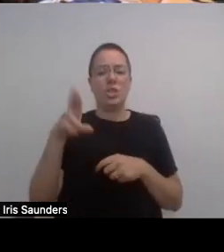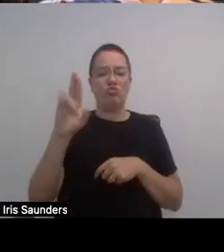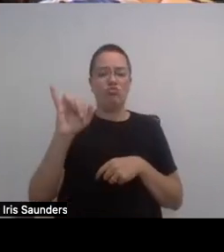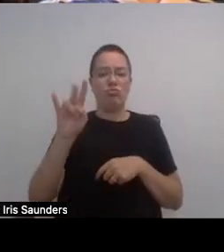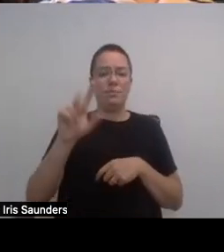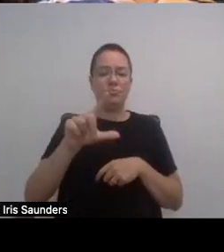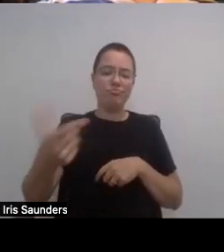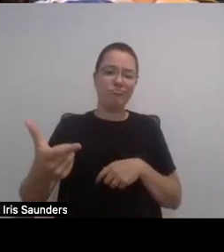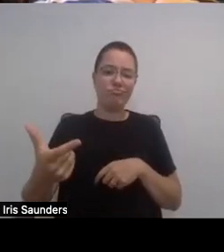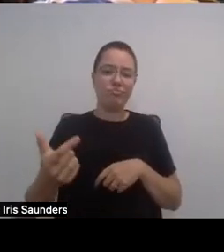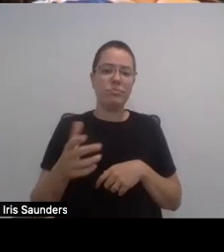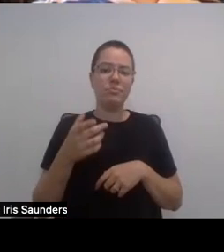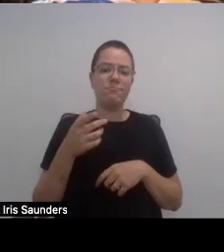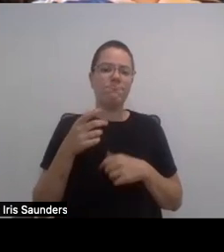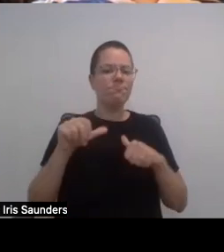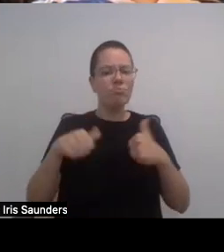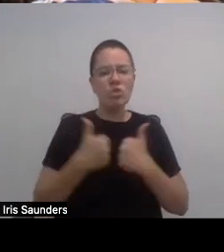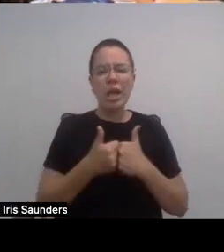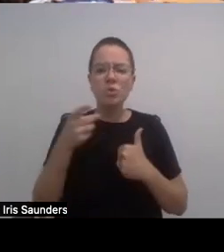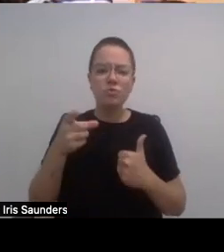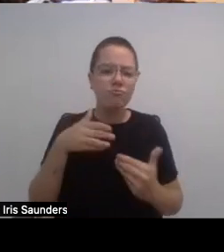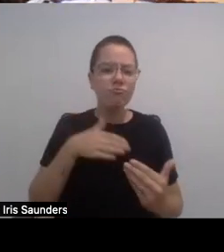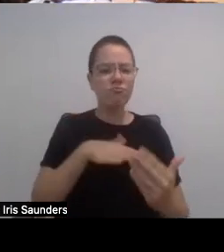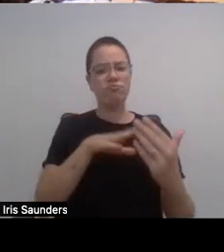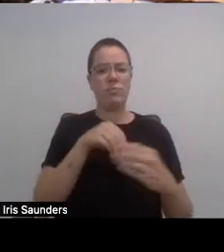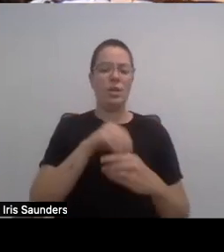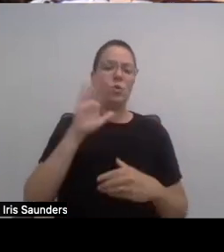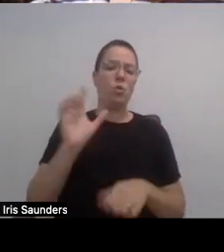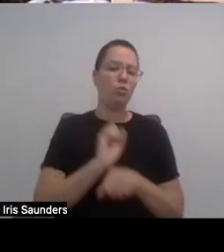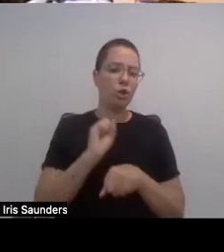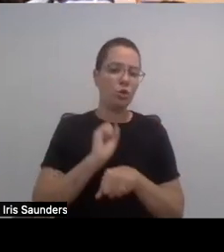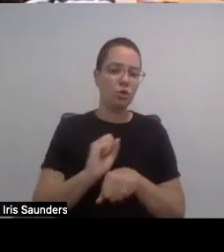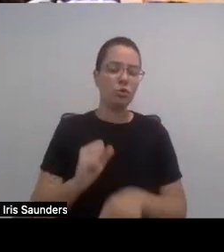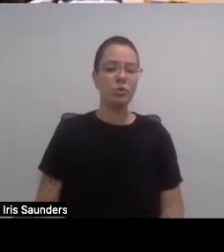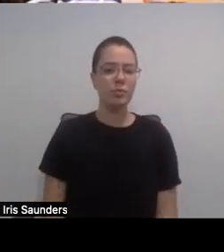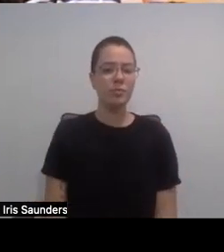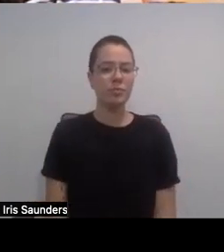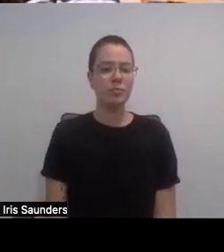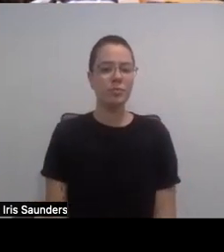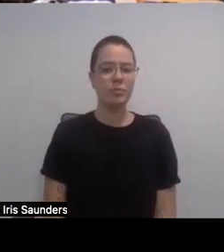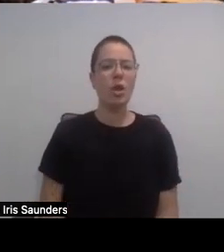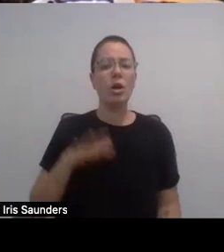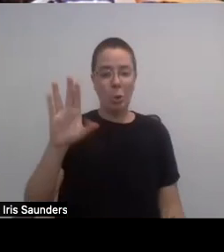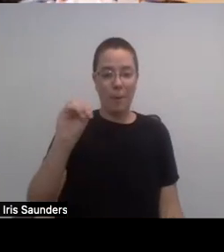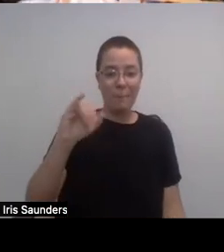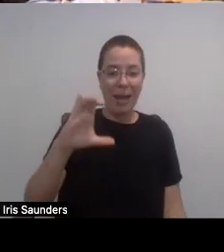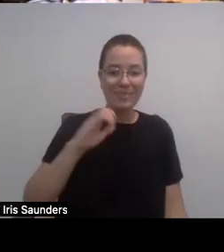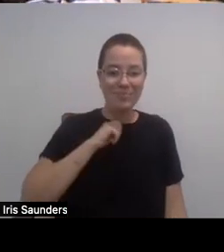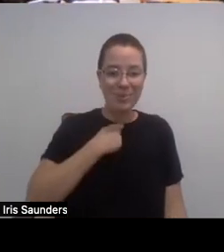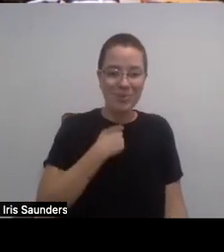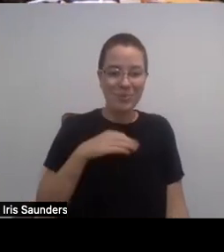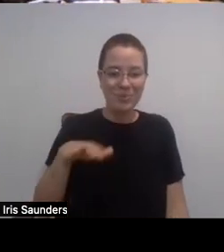this question, what are some obstacles that you have faced throughout your career. And your mic is muted.